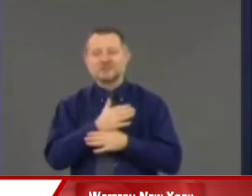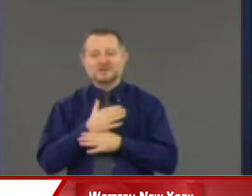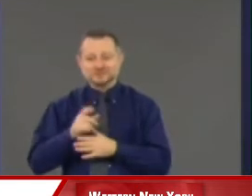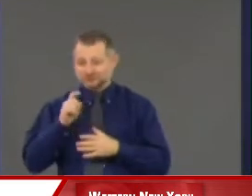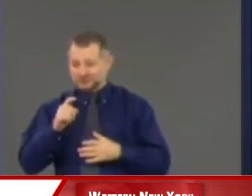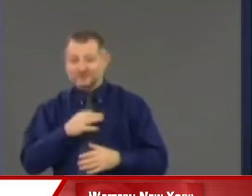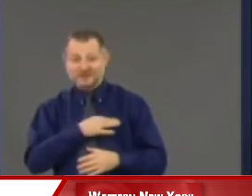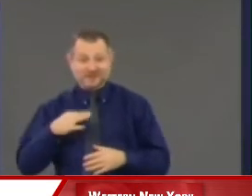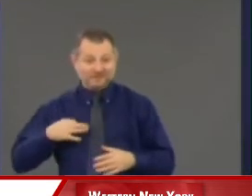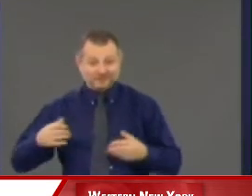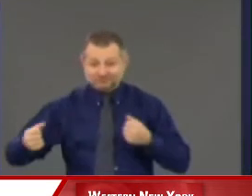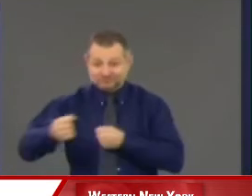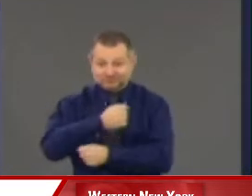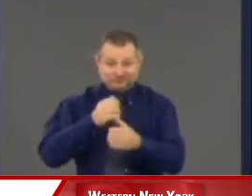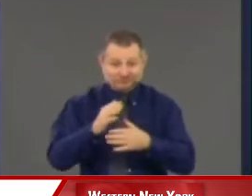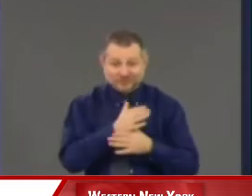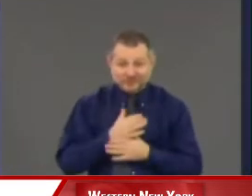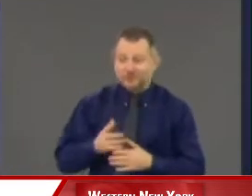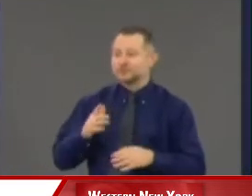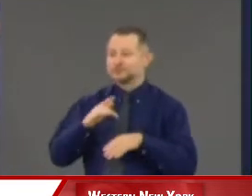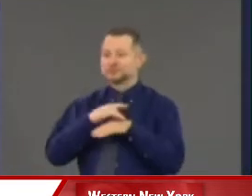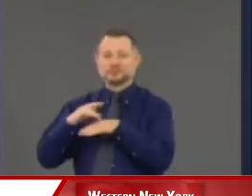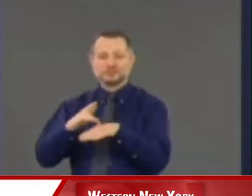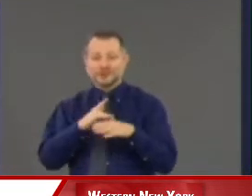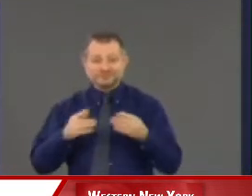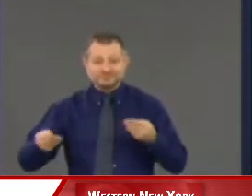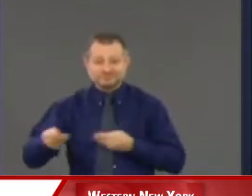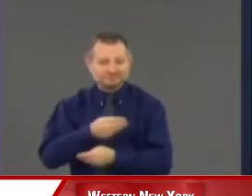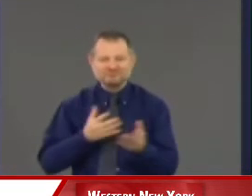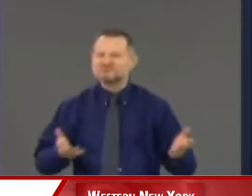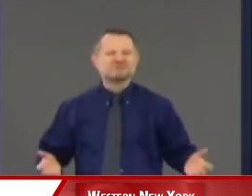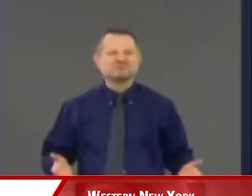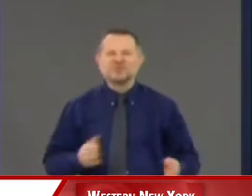share resources. They're separate individual hospitals.